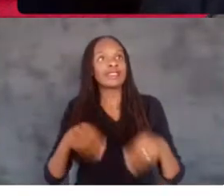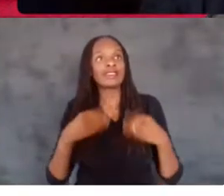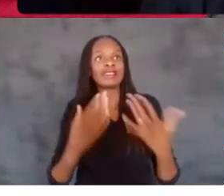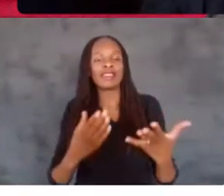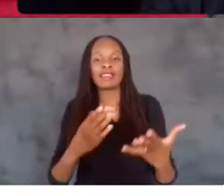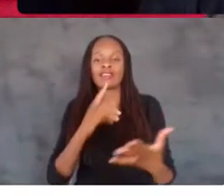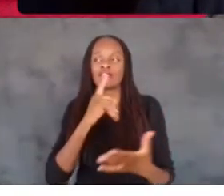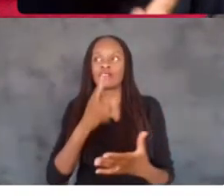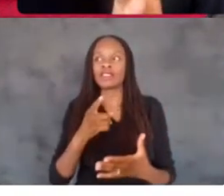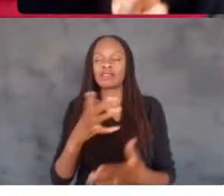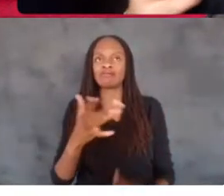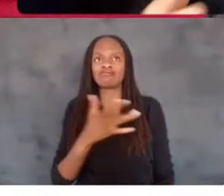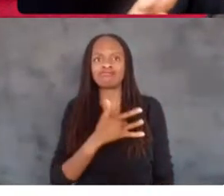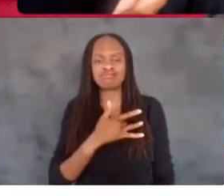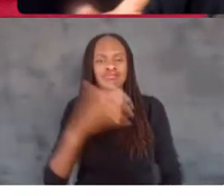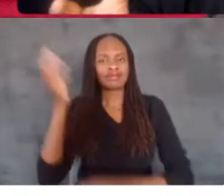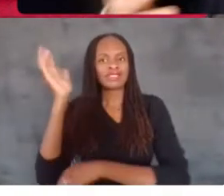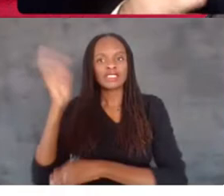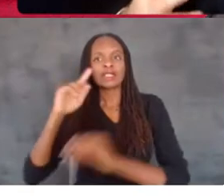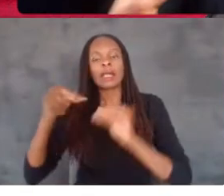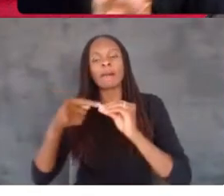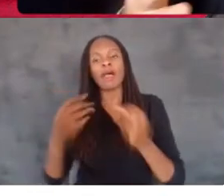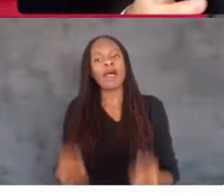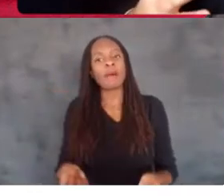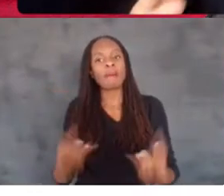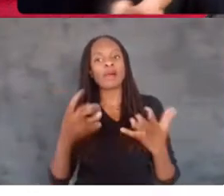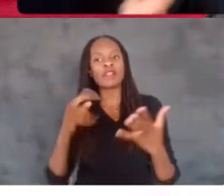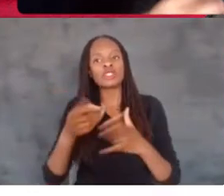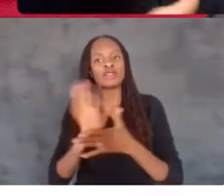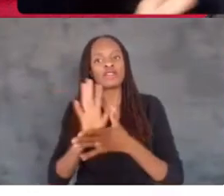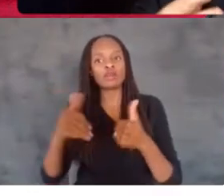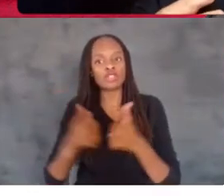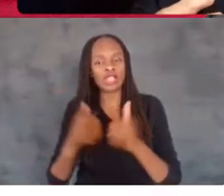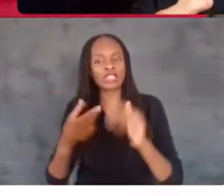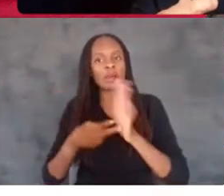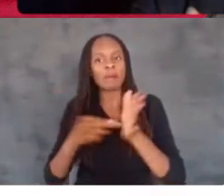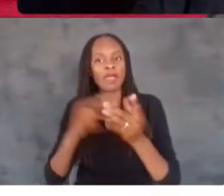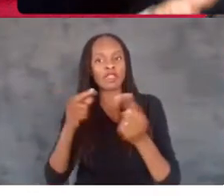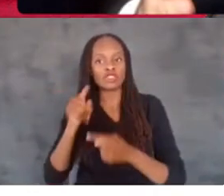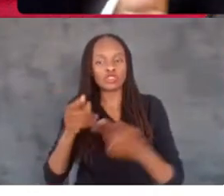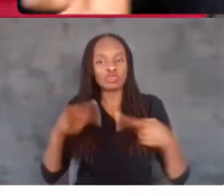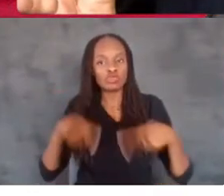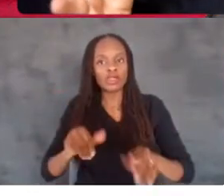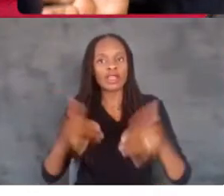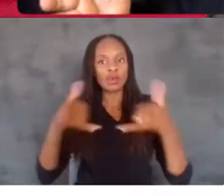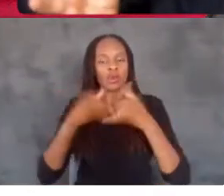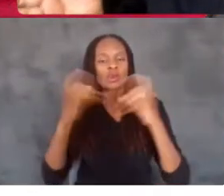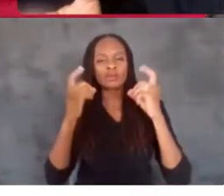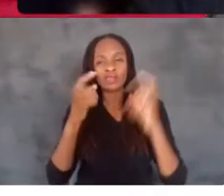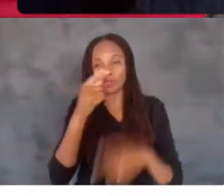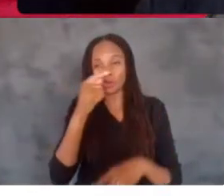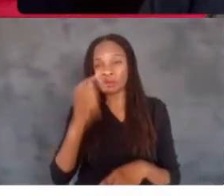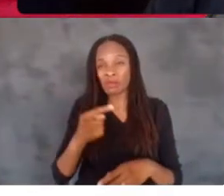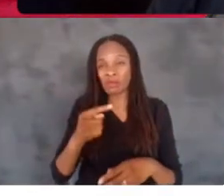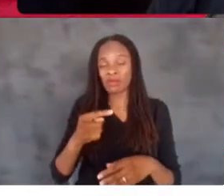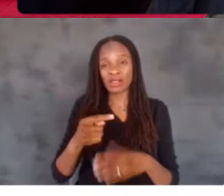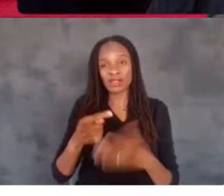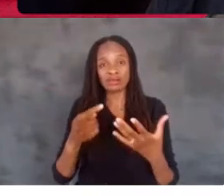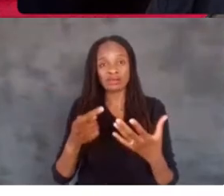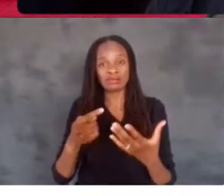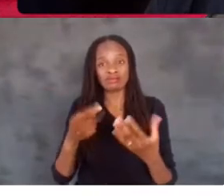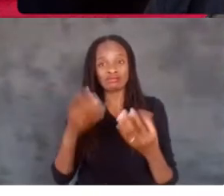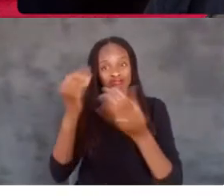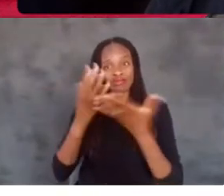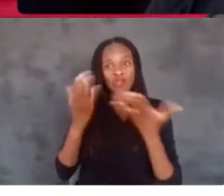speech about how much this film challenge meant to you during that award ceremony. Can you talk about what the film challenge means to you?